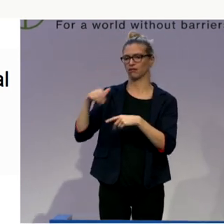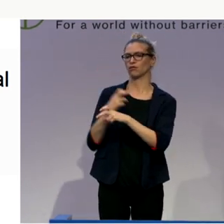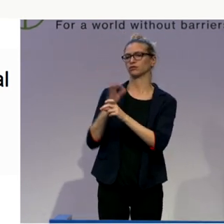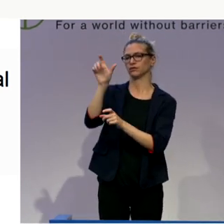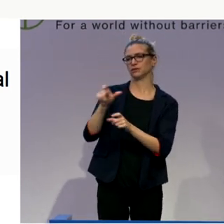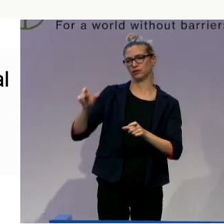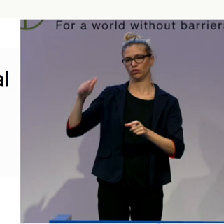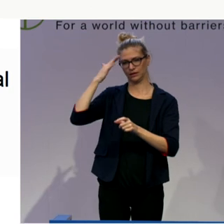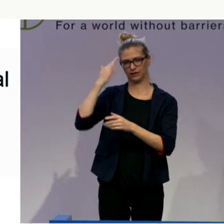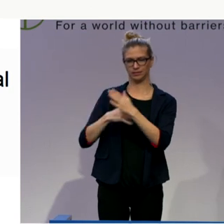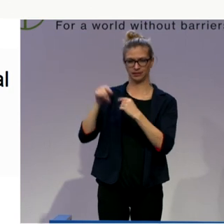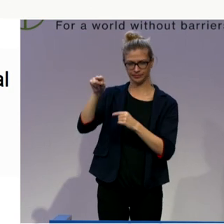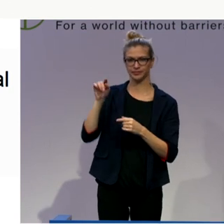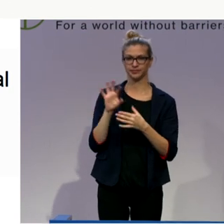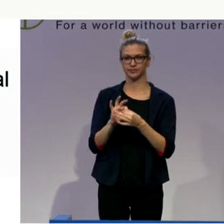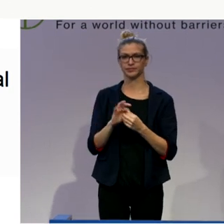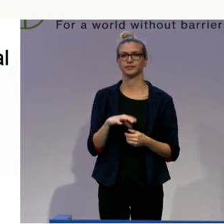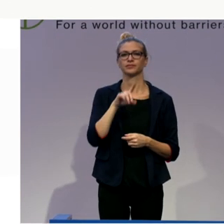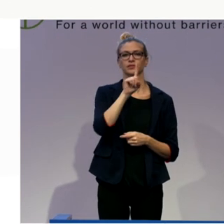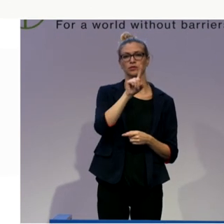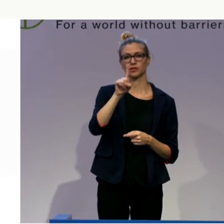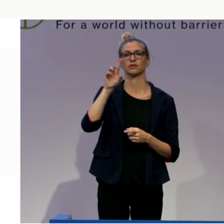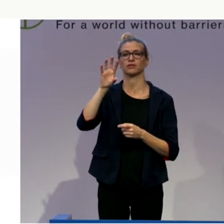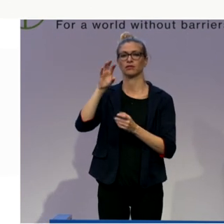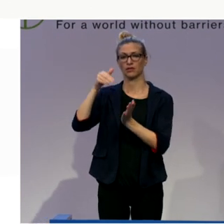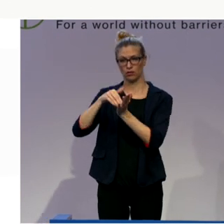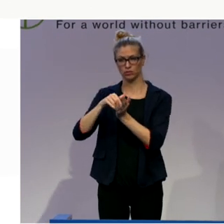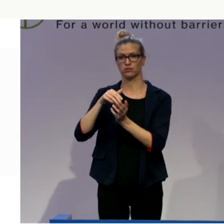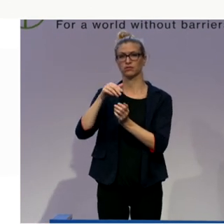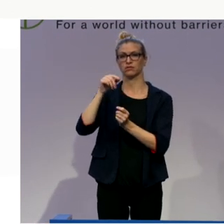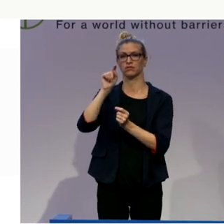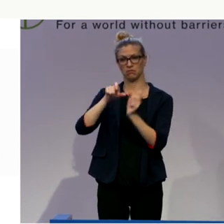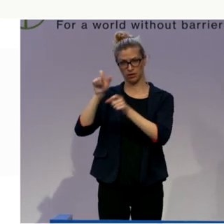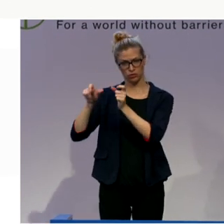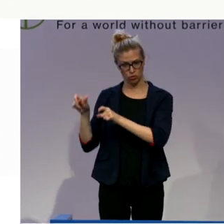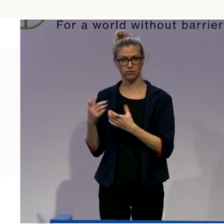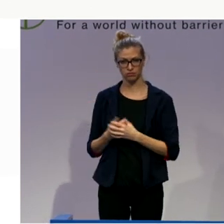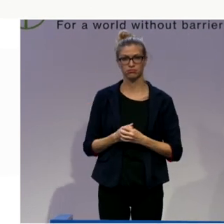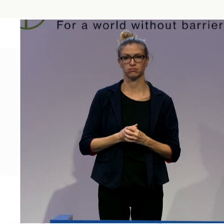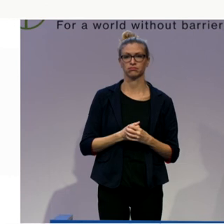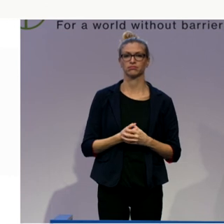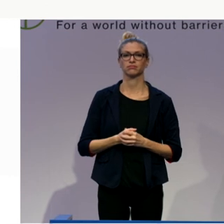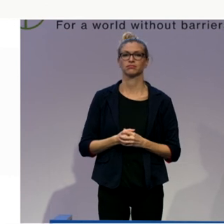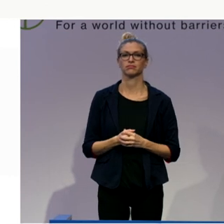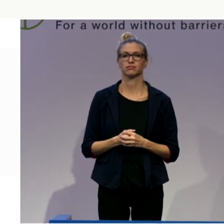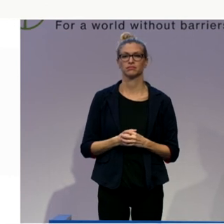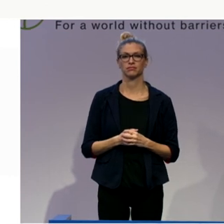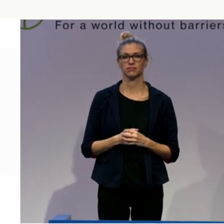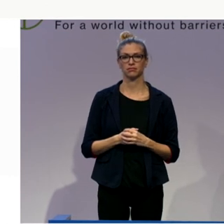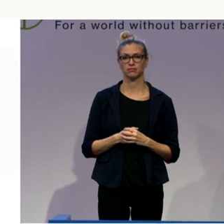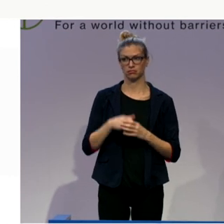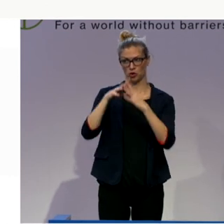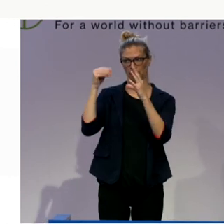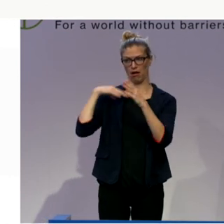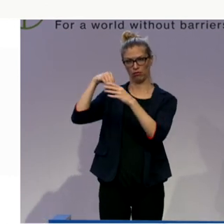,000 persons over here. So we are, from that point, I am directly